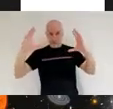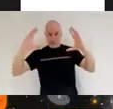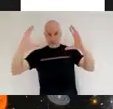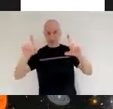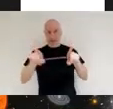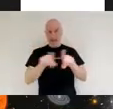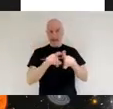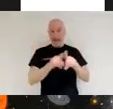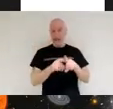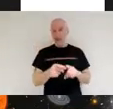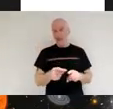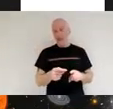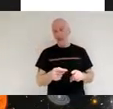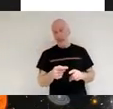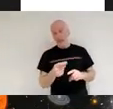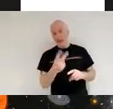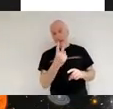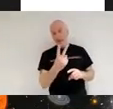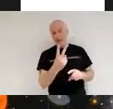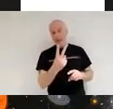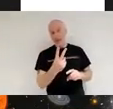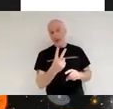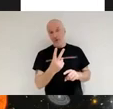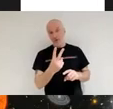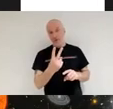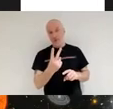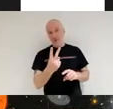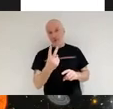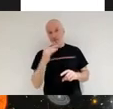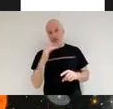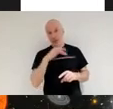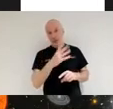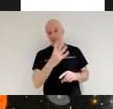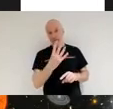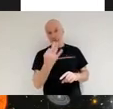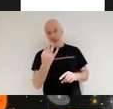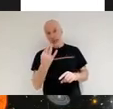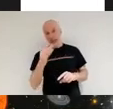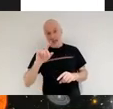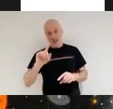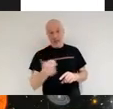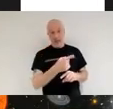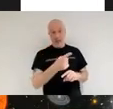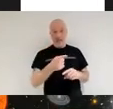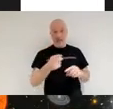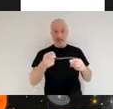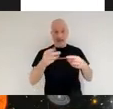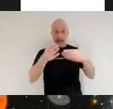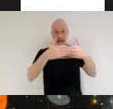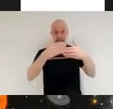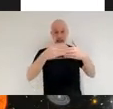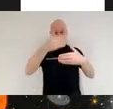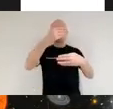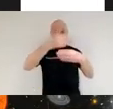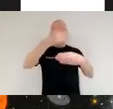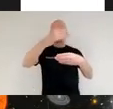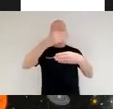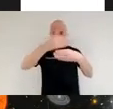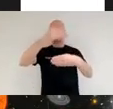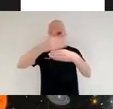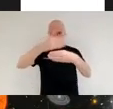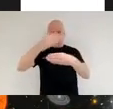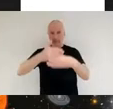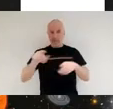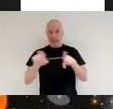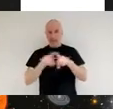of 248 000 mini gates each one of those gates can be operated through a